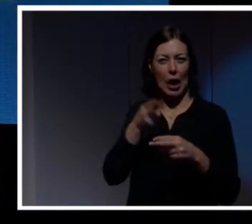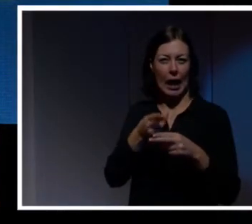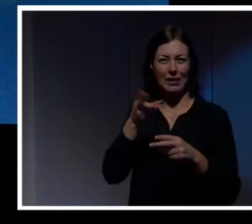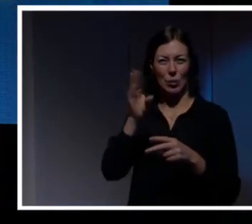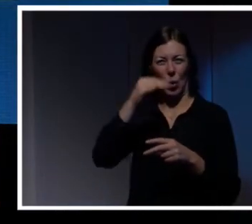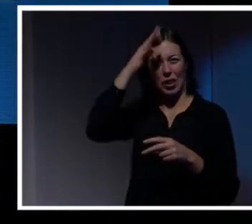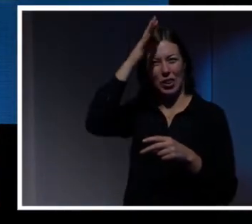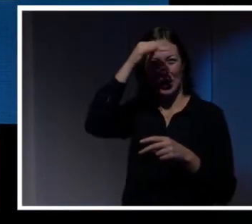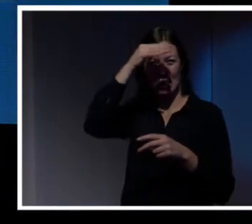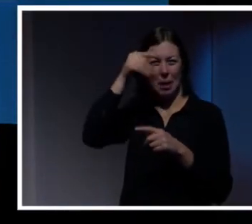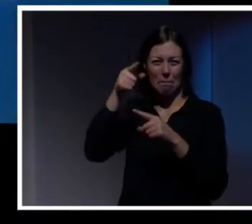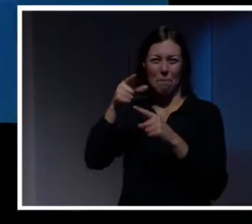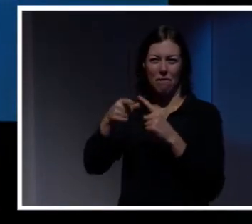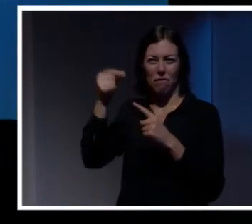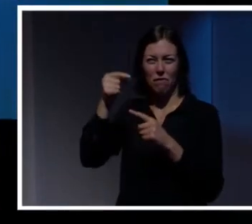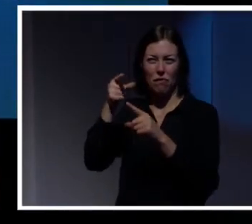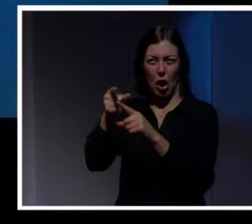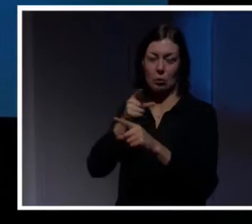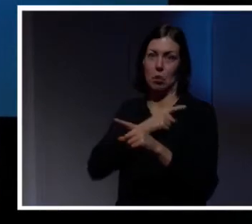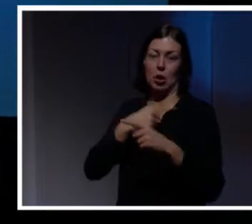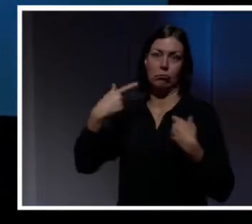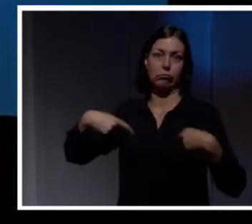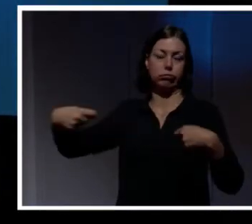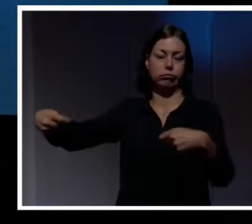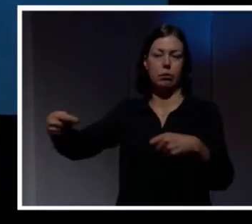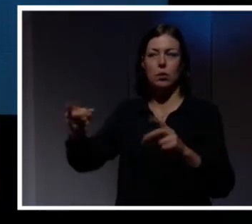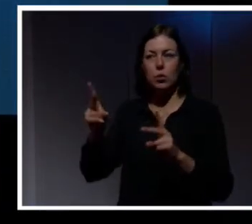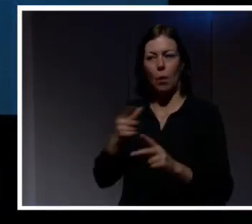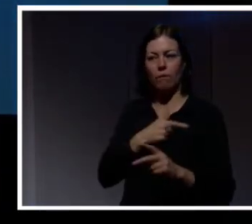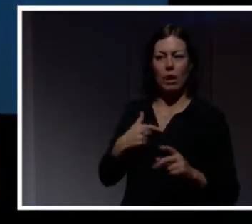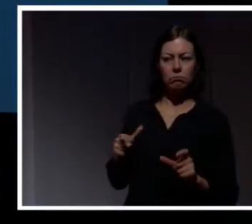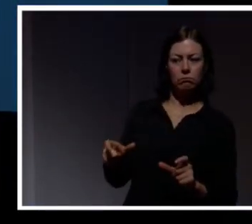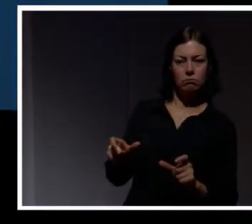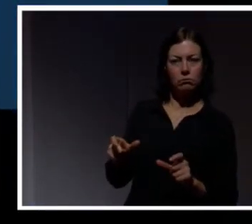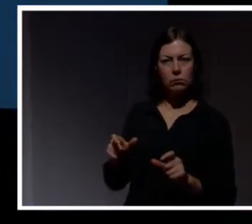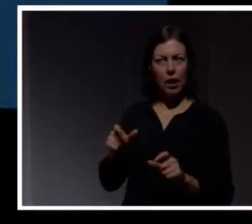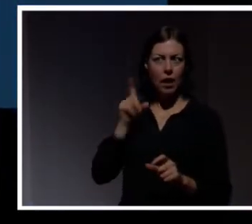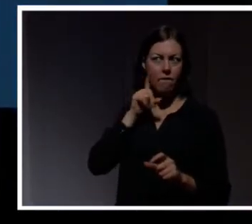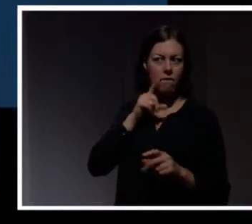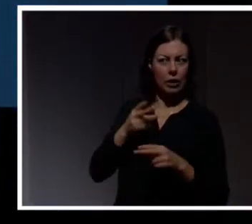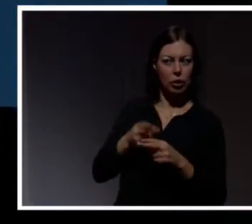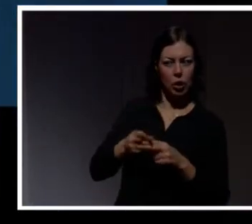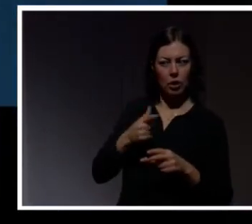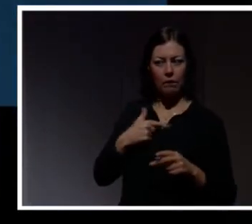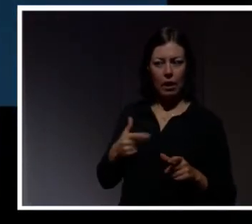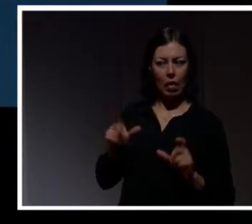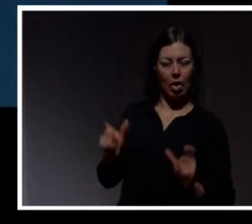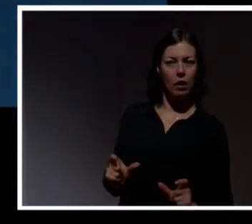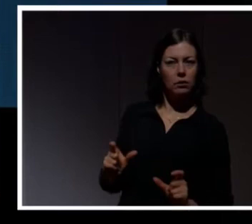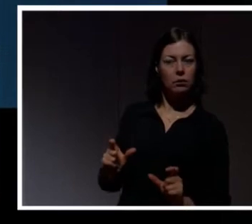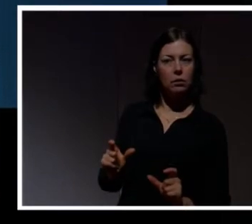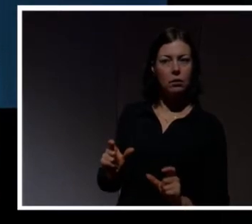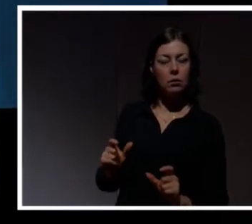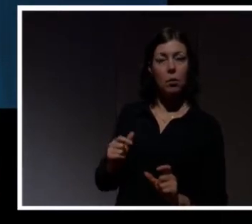Trump election. Fake news is spread mainly by bots. We're very skeptical about fake news when we hear it, and most of all, we simply can't